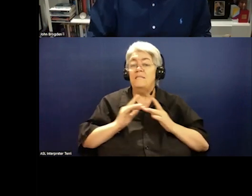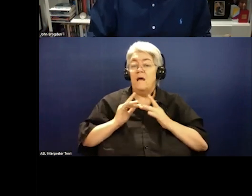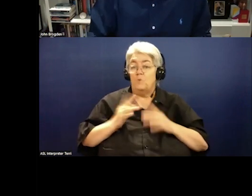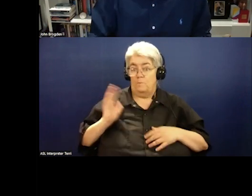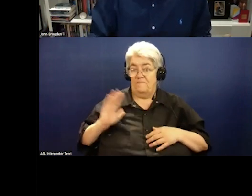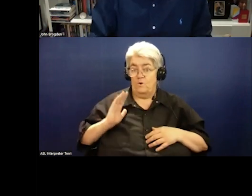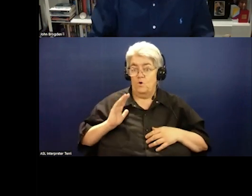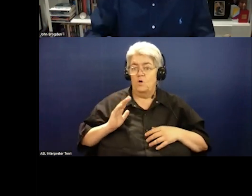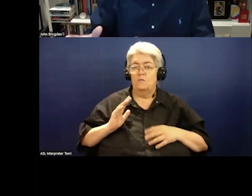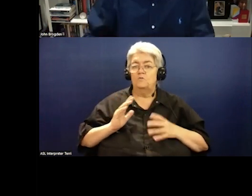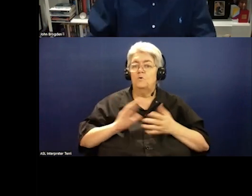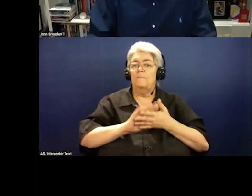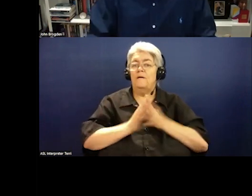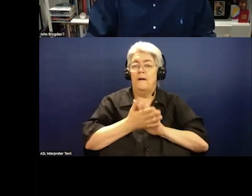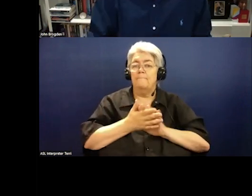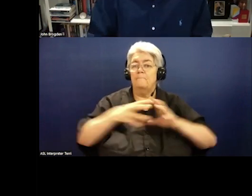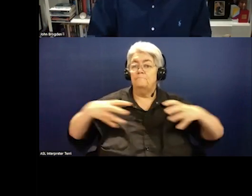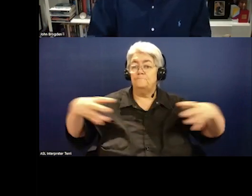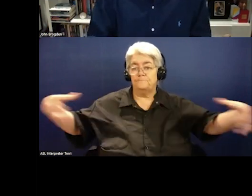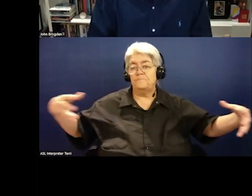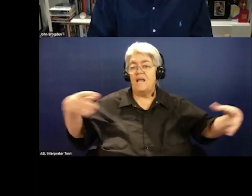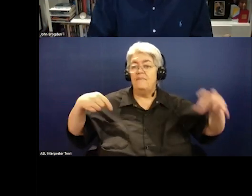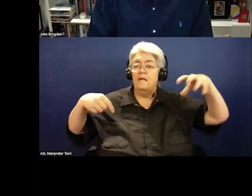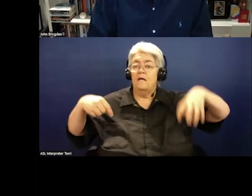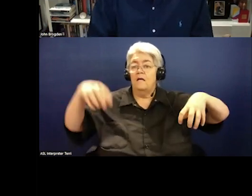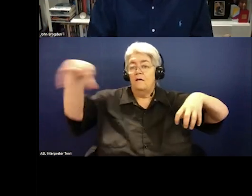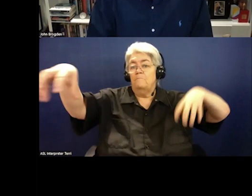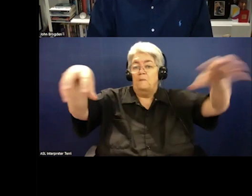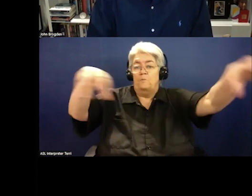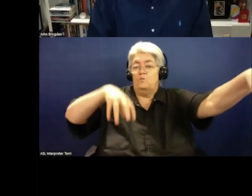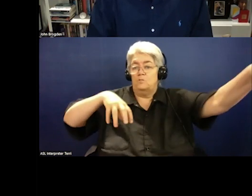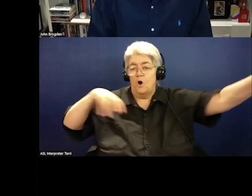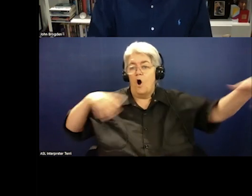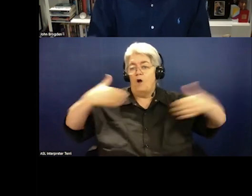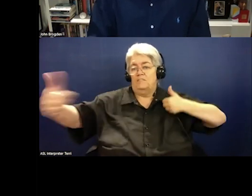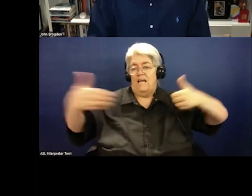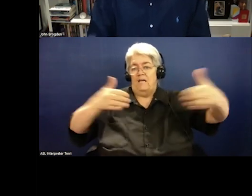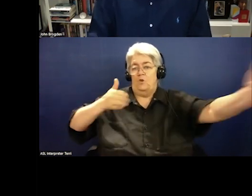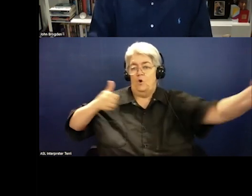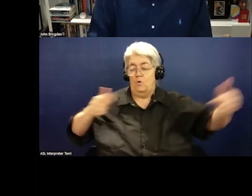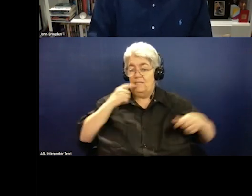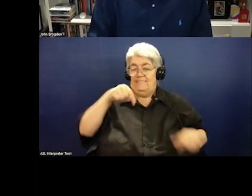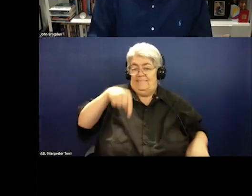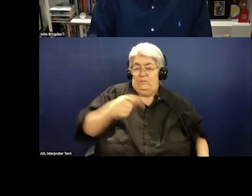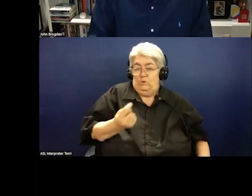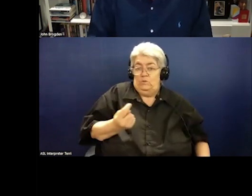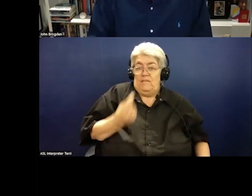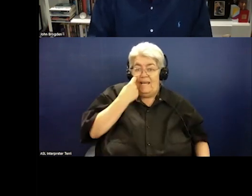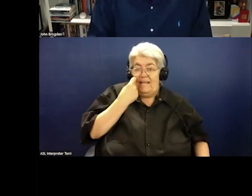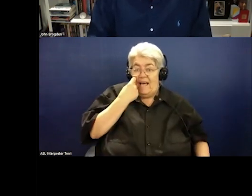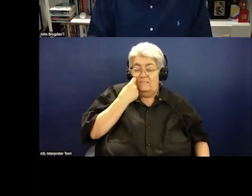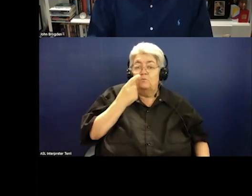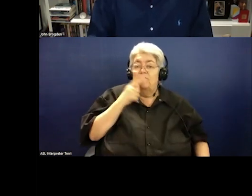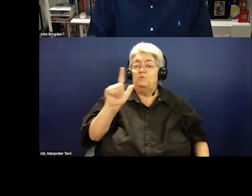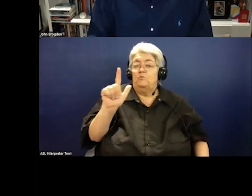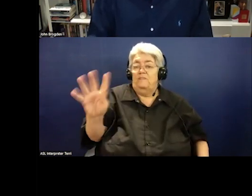in the sense of ownership, and our members are standalone members around the world. As of Tuesday, we now have 24 members around